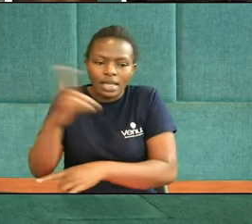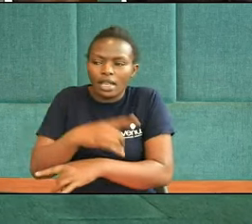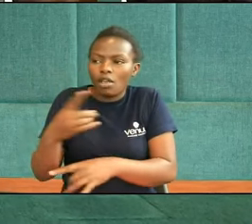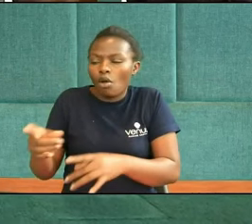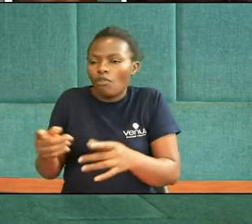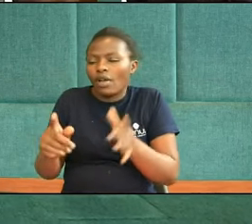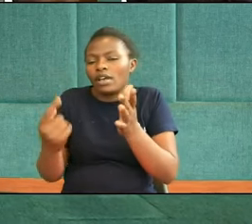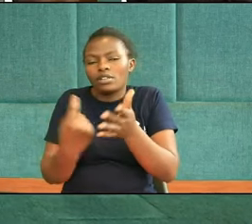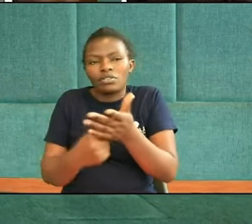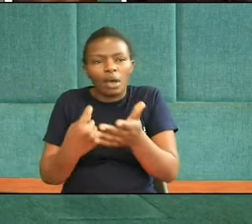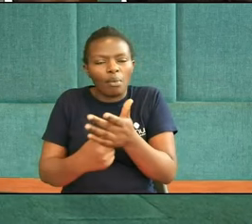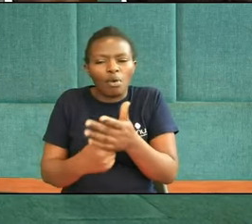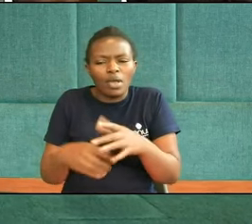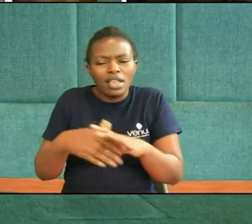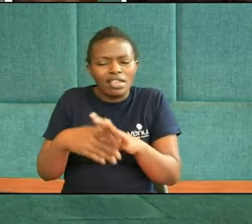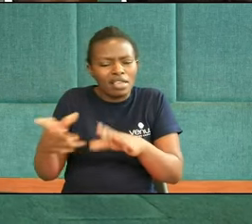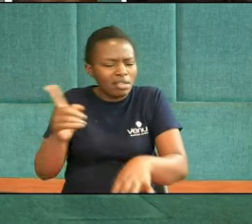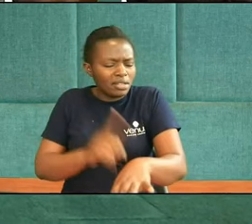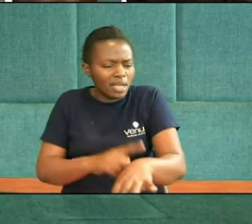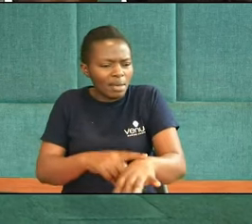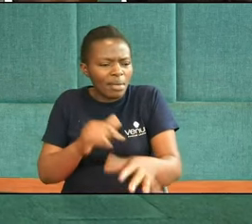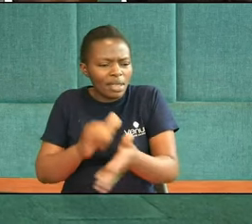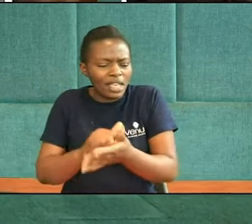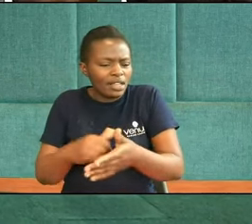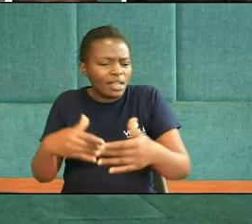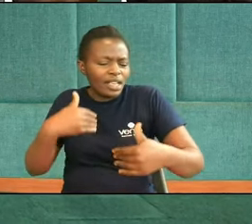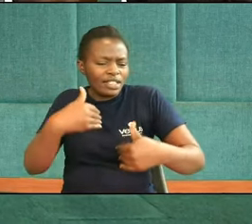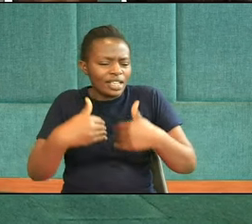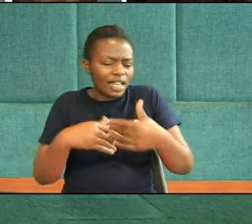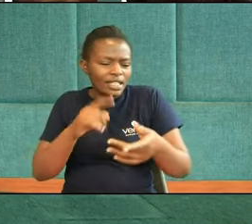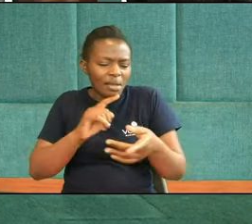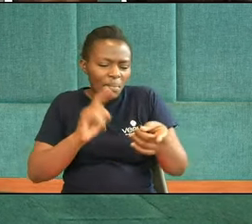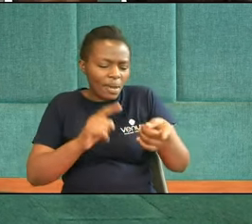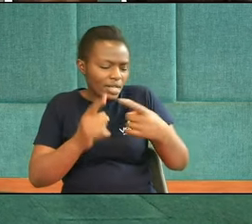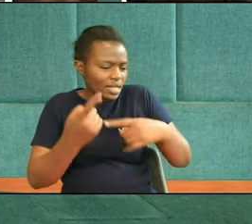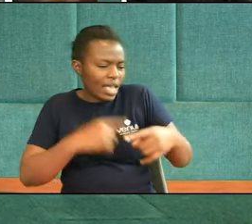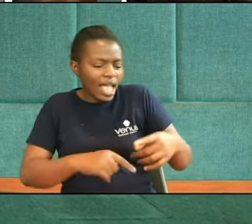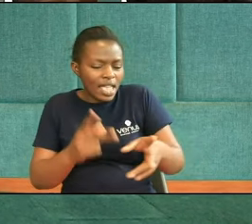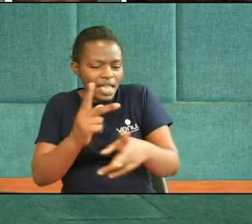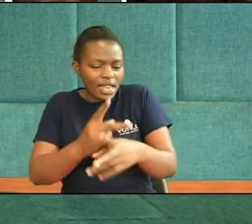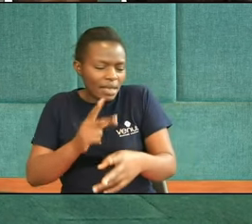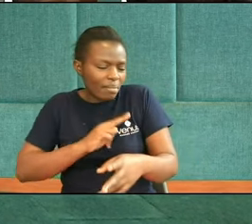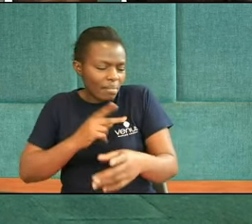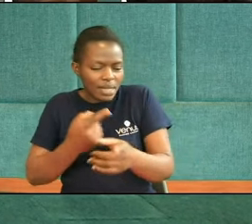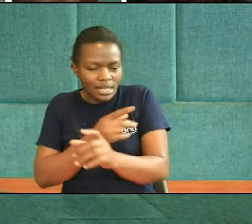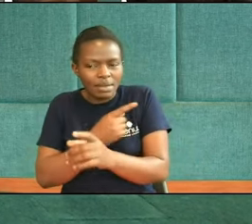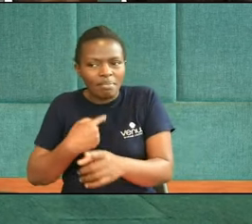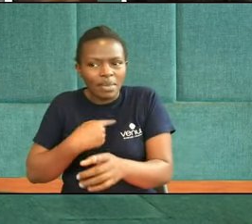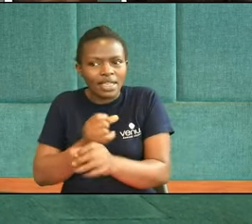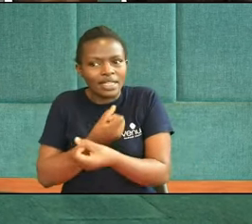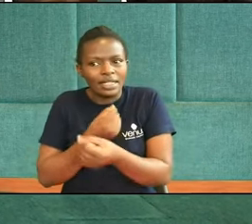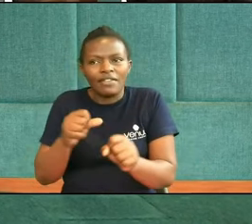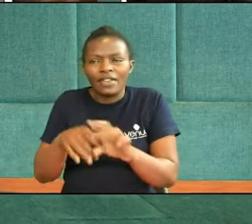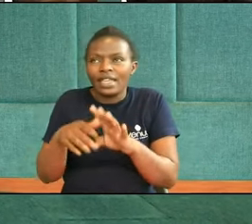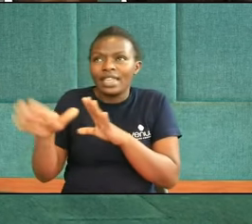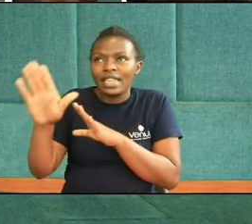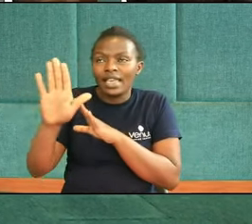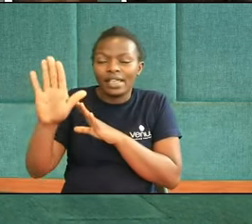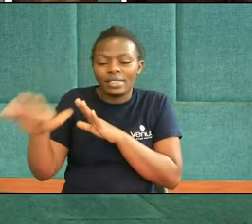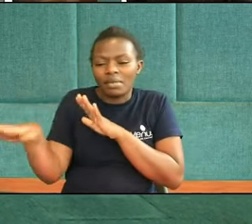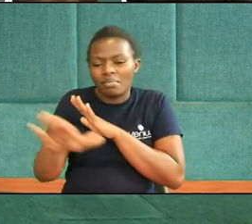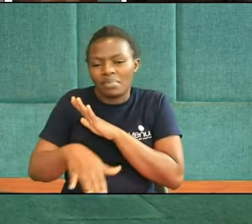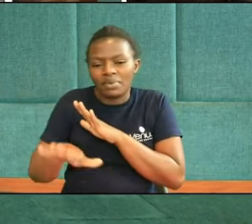trouble In that day When trouble Shall arise He will keep me Safe In his dwelling And so